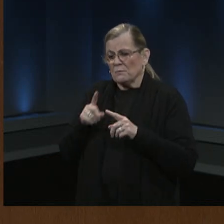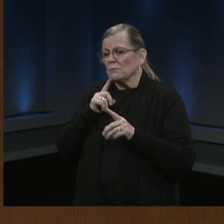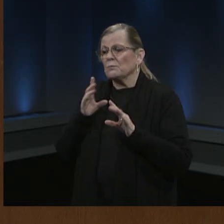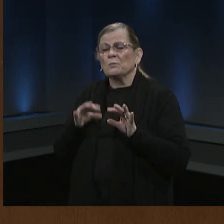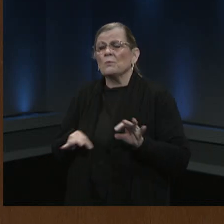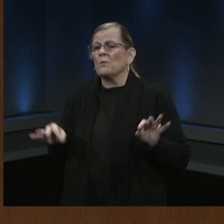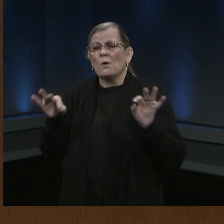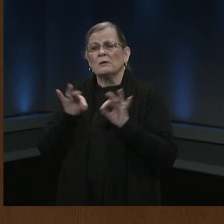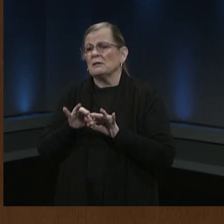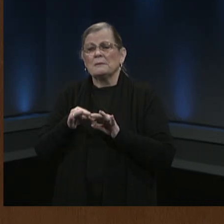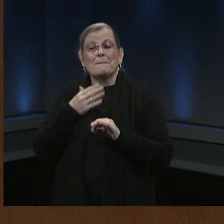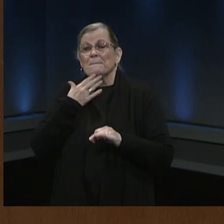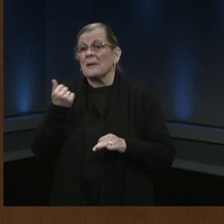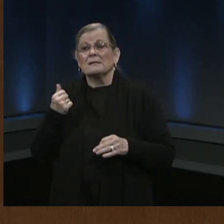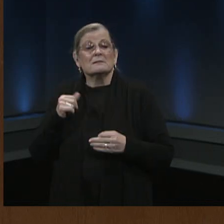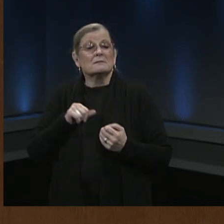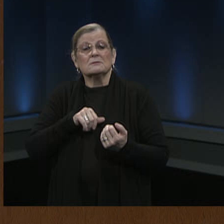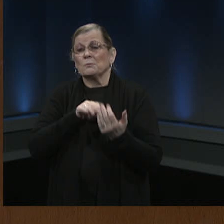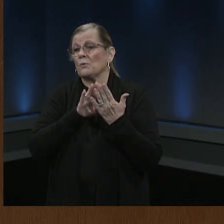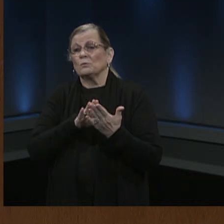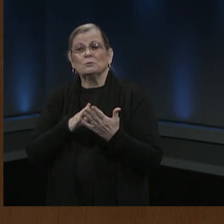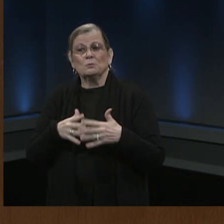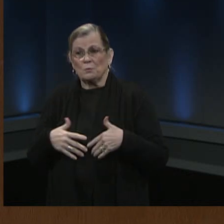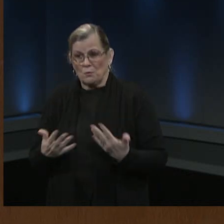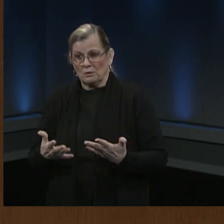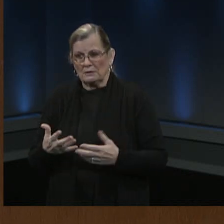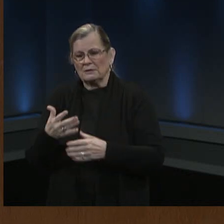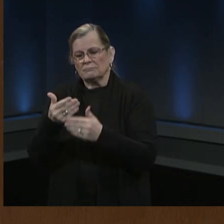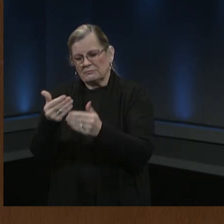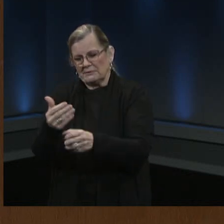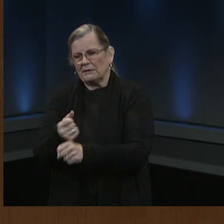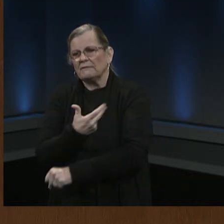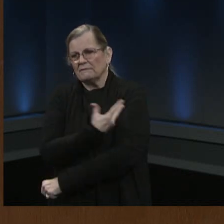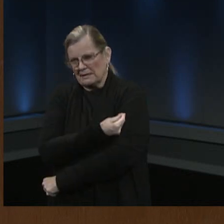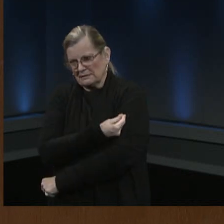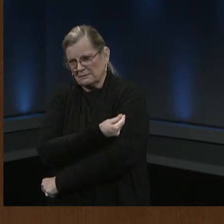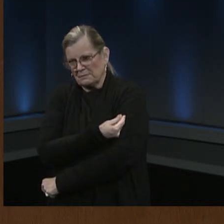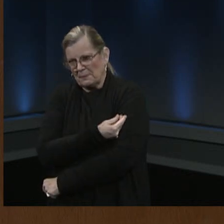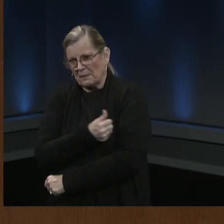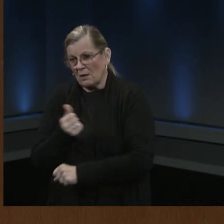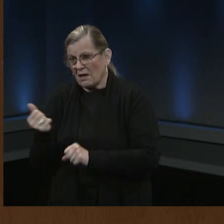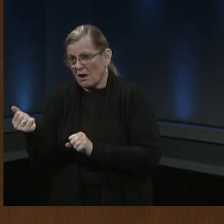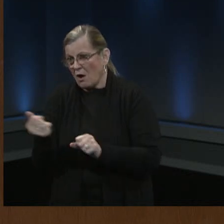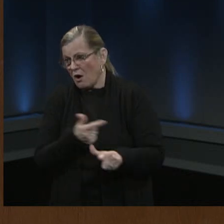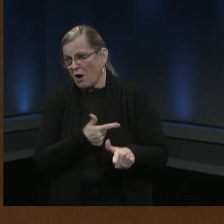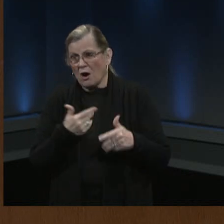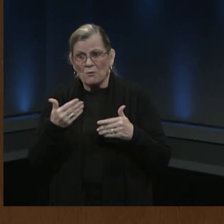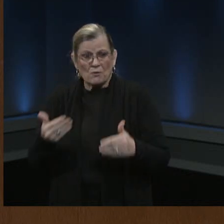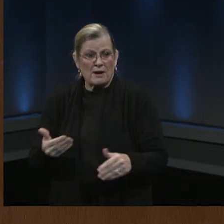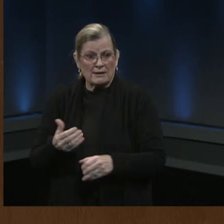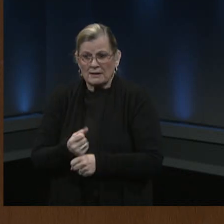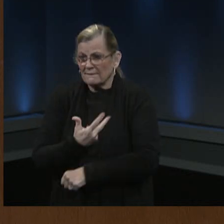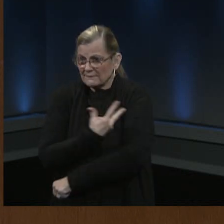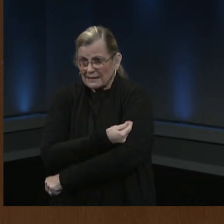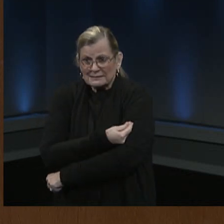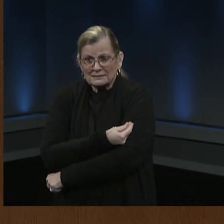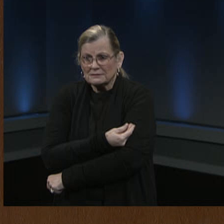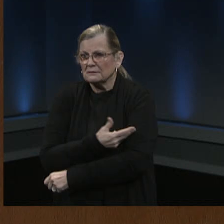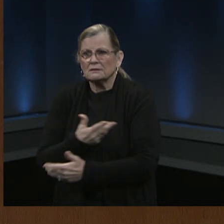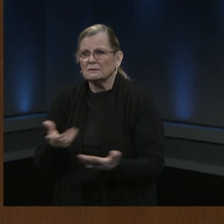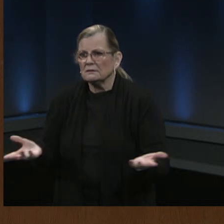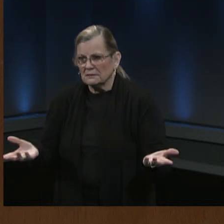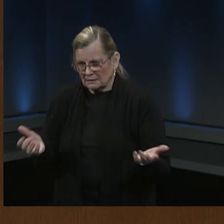best course of action is to get vaccinated if we all buy in if we all get vaccinated then we have the comfort